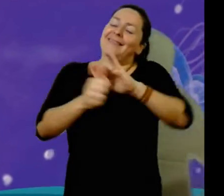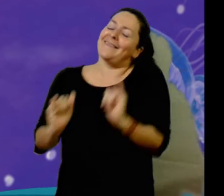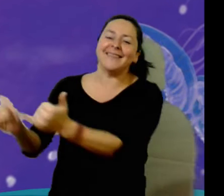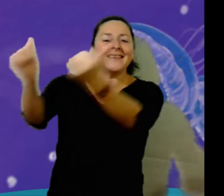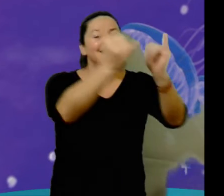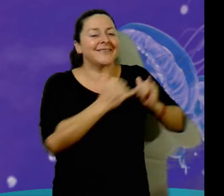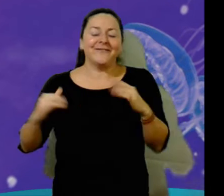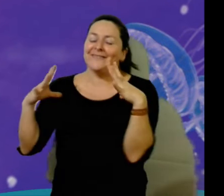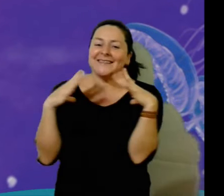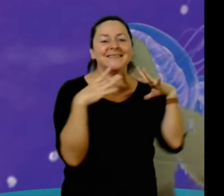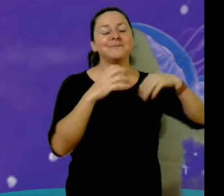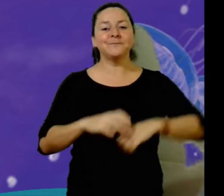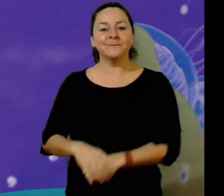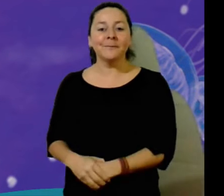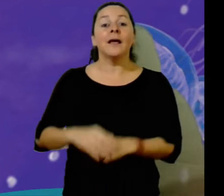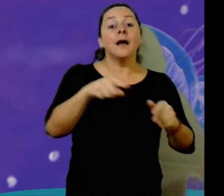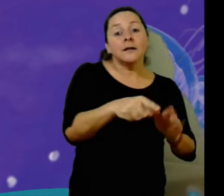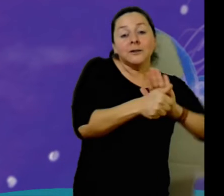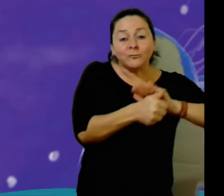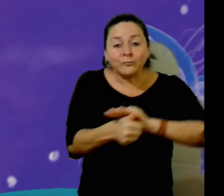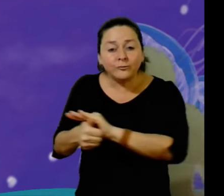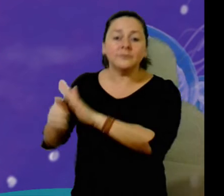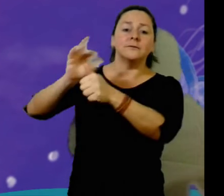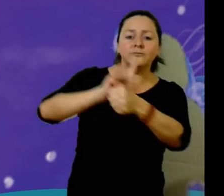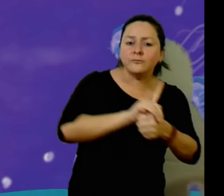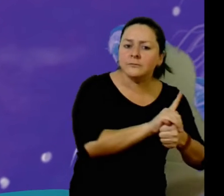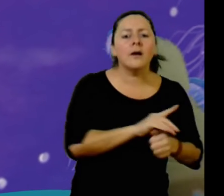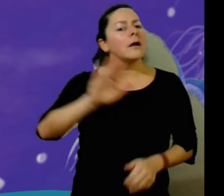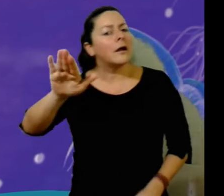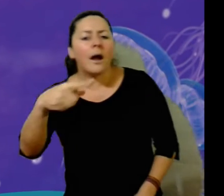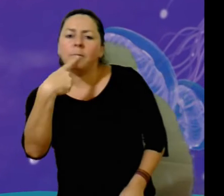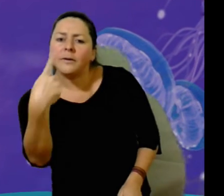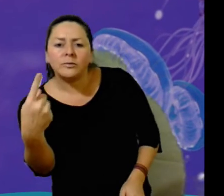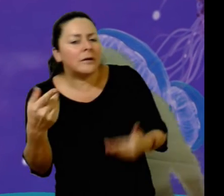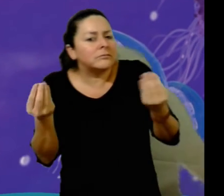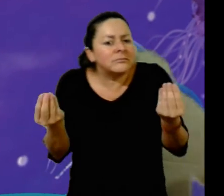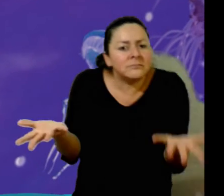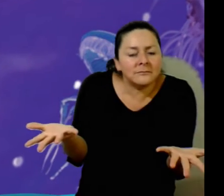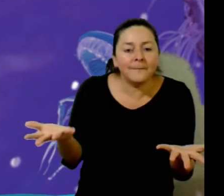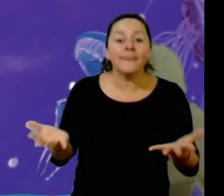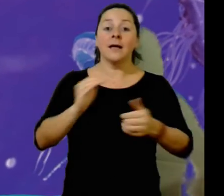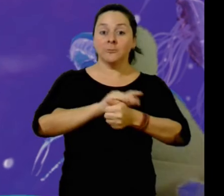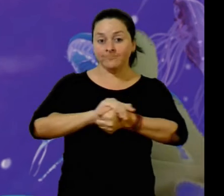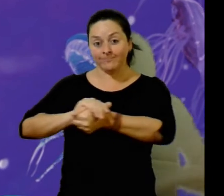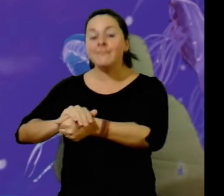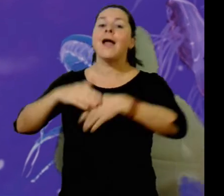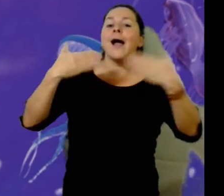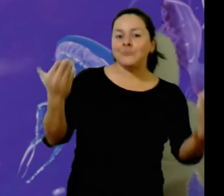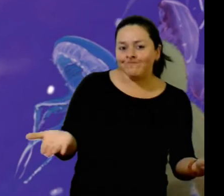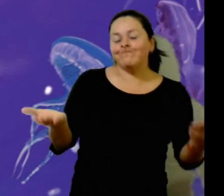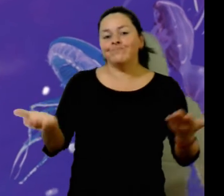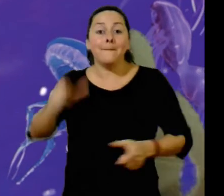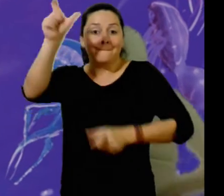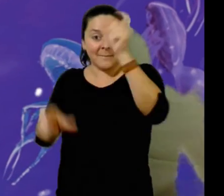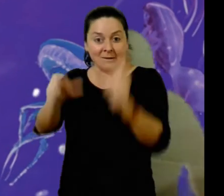celebrate their joy. Later, the sisters ask Karapada, Karapada, we thought you would never return. Tell